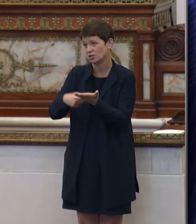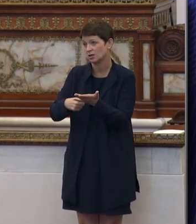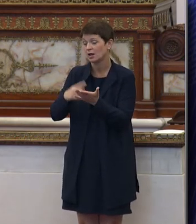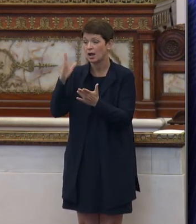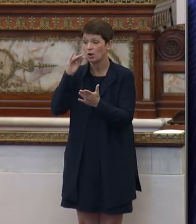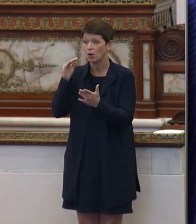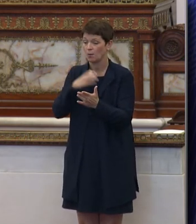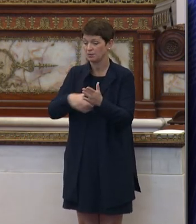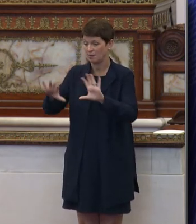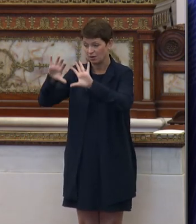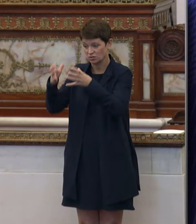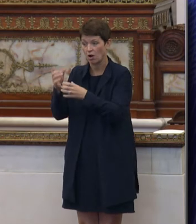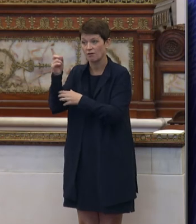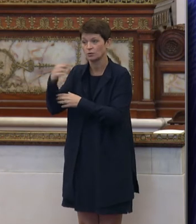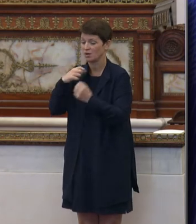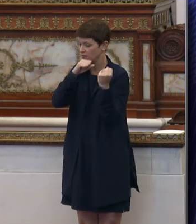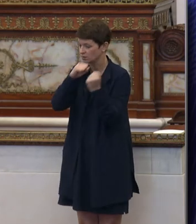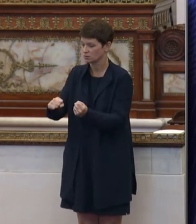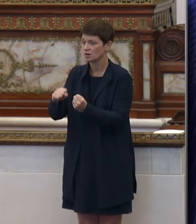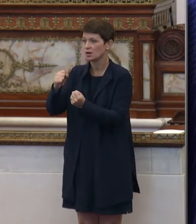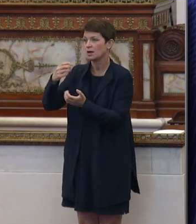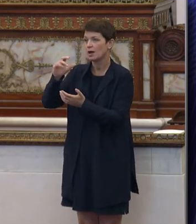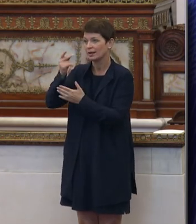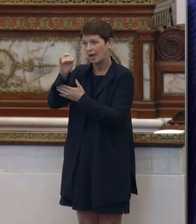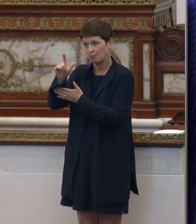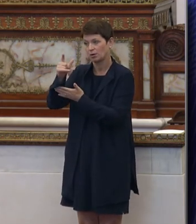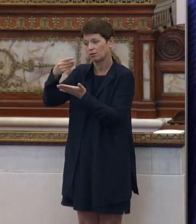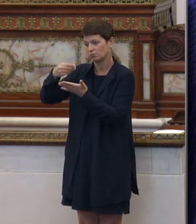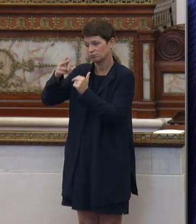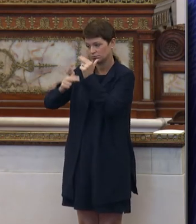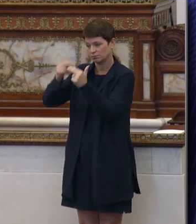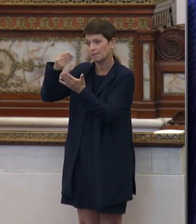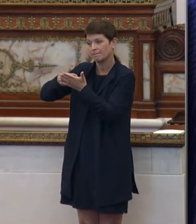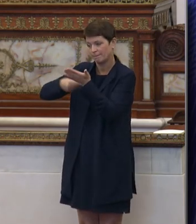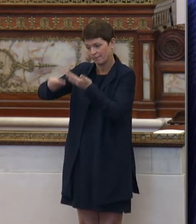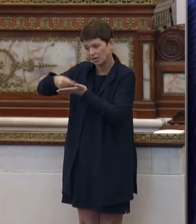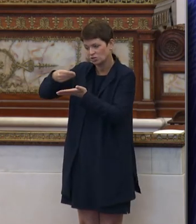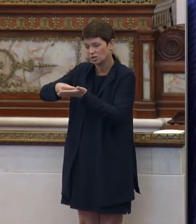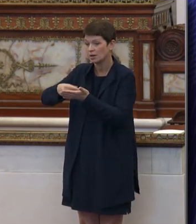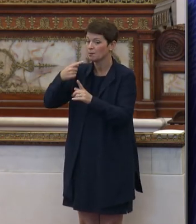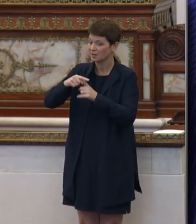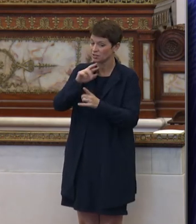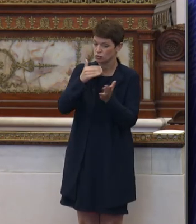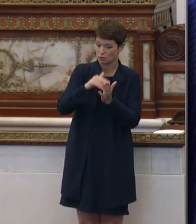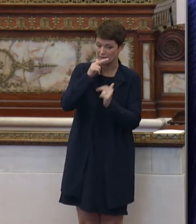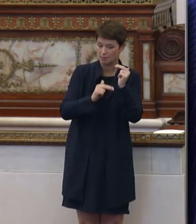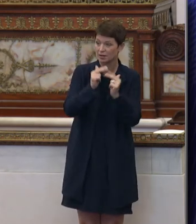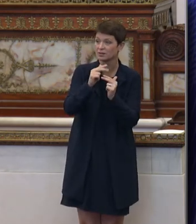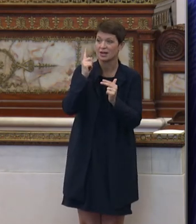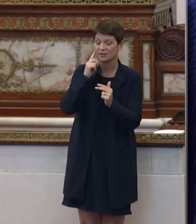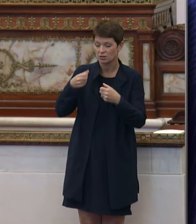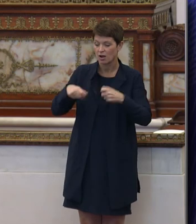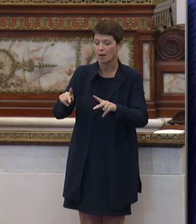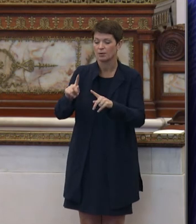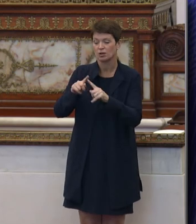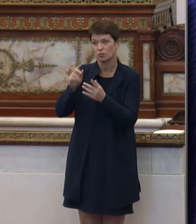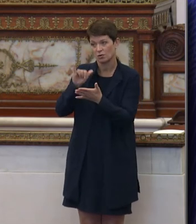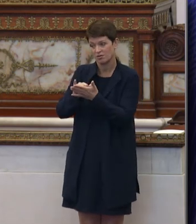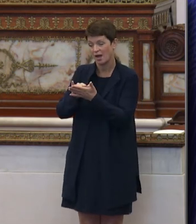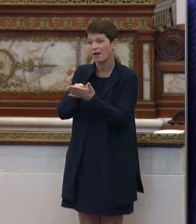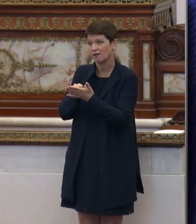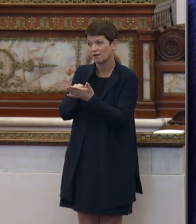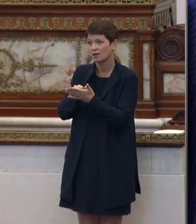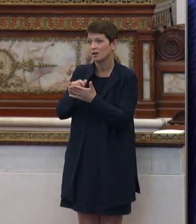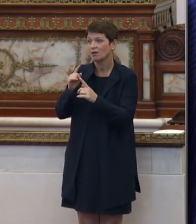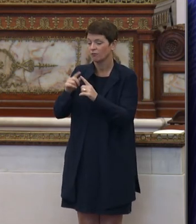administration, we have a pretty robust capital budget. And in addition to rebuild, I think there's opportunities through our capital office for